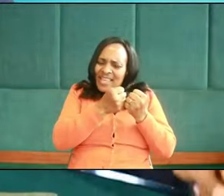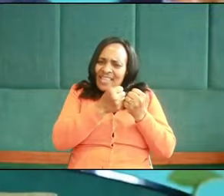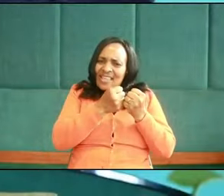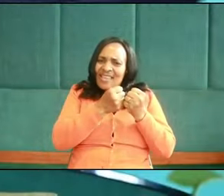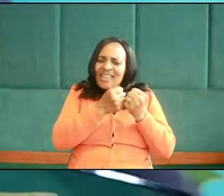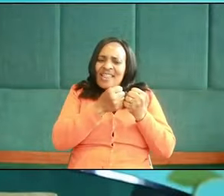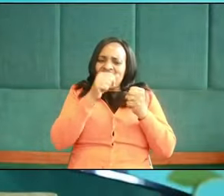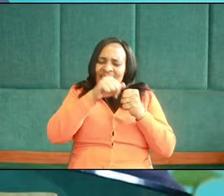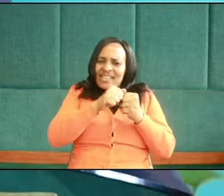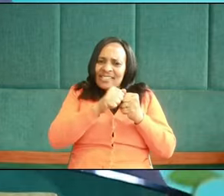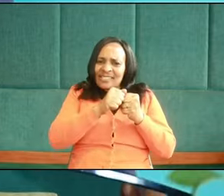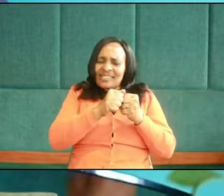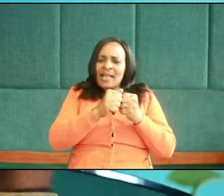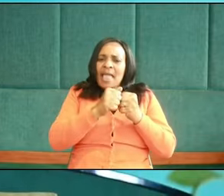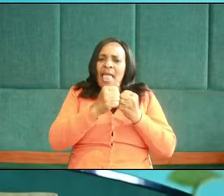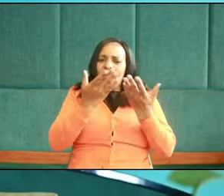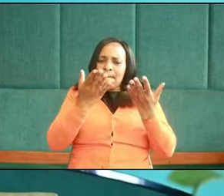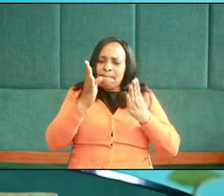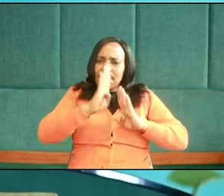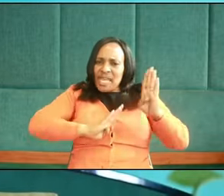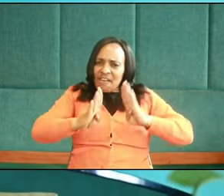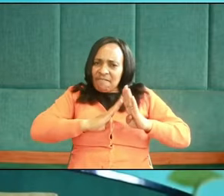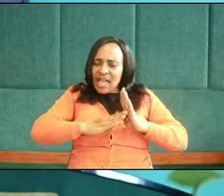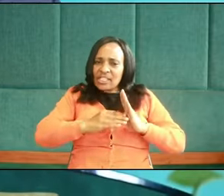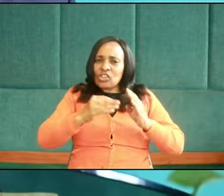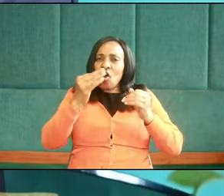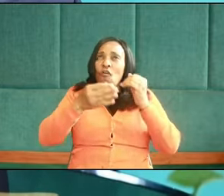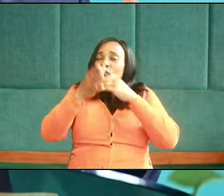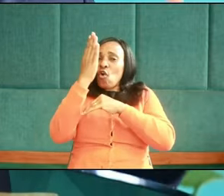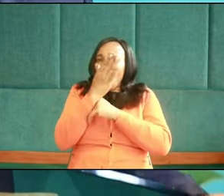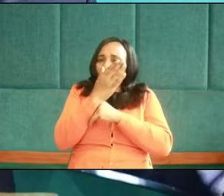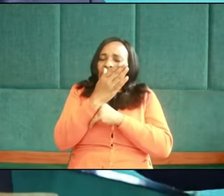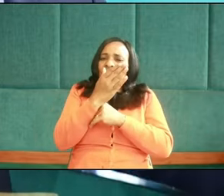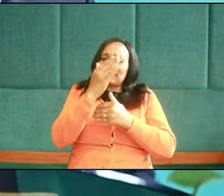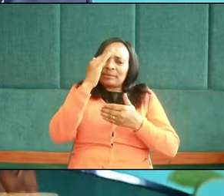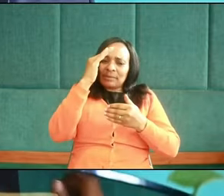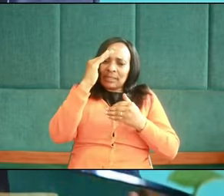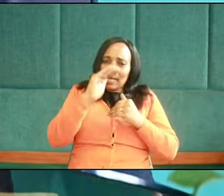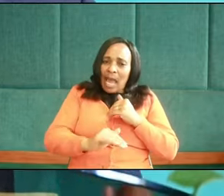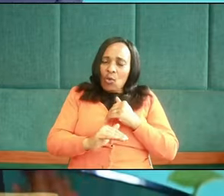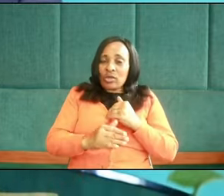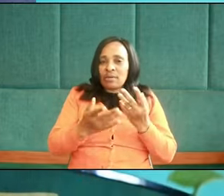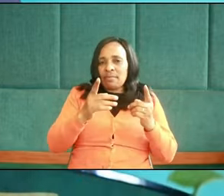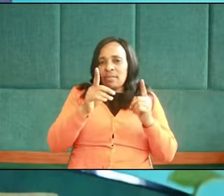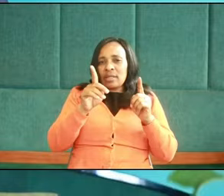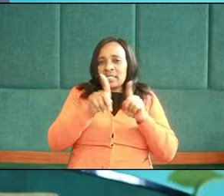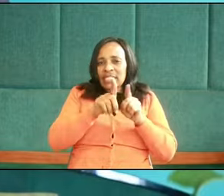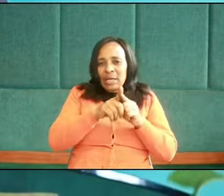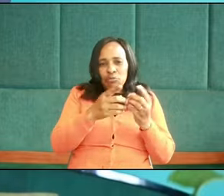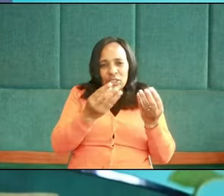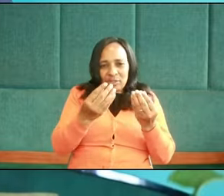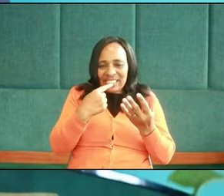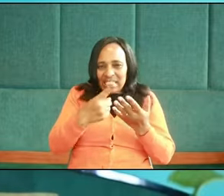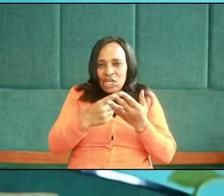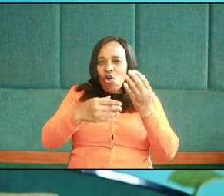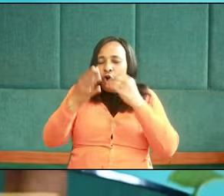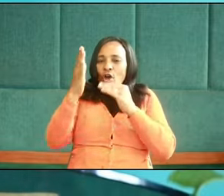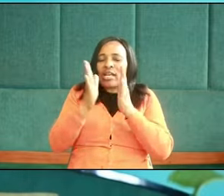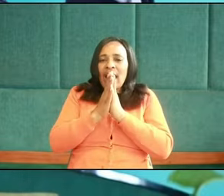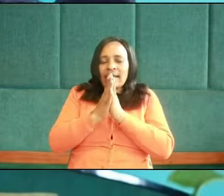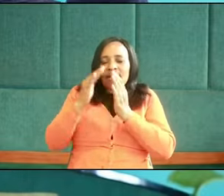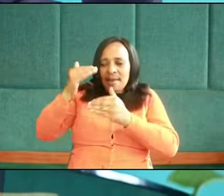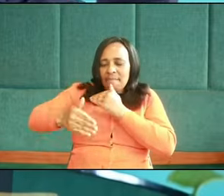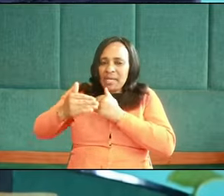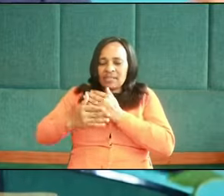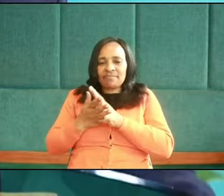beatitudes down, they simply say love God love your neighbors. To